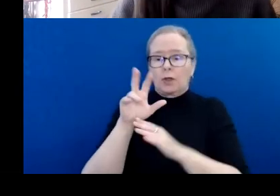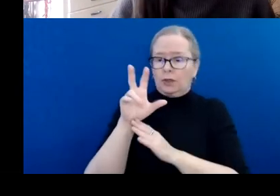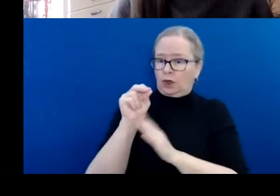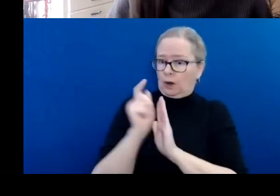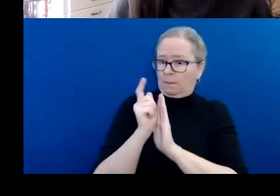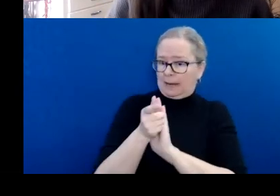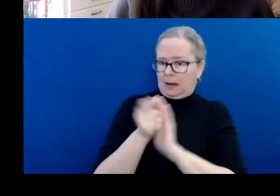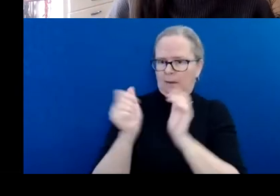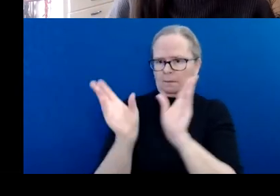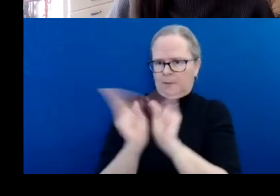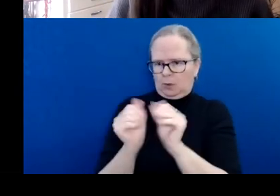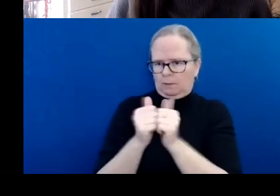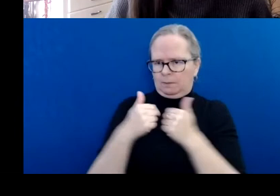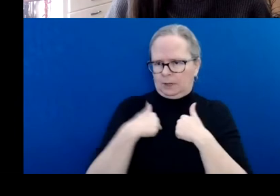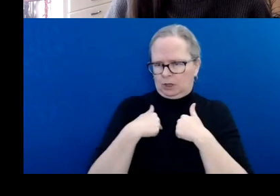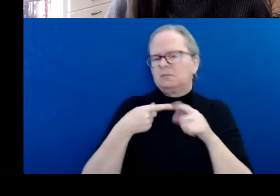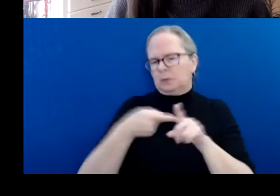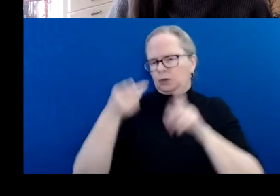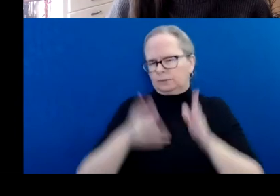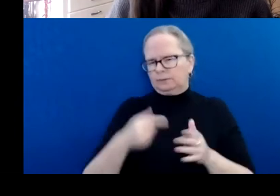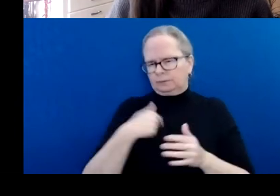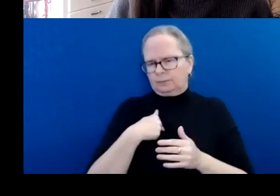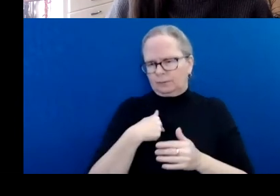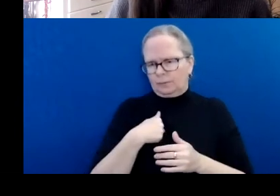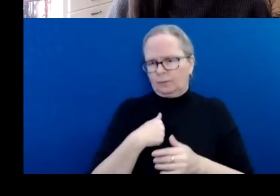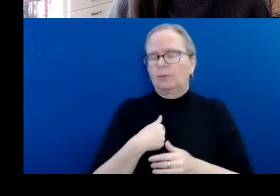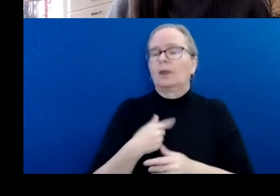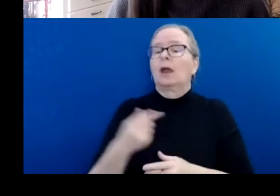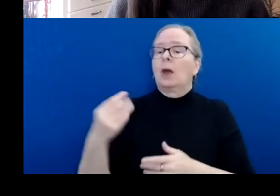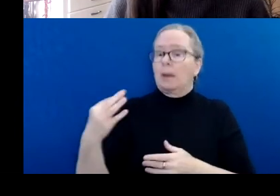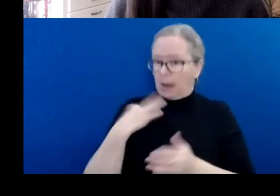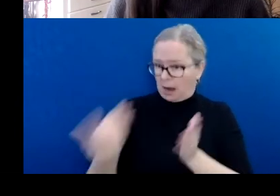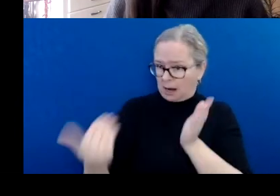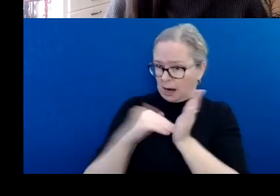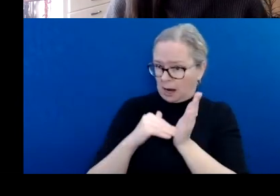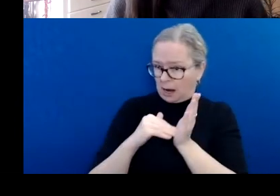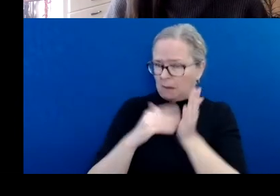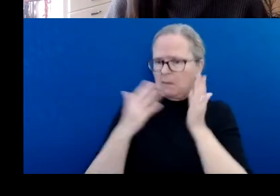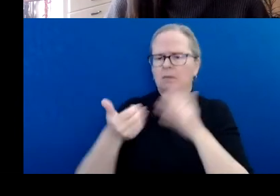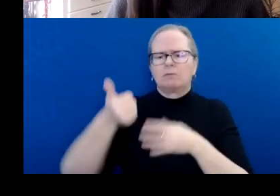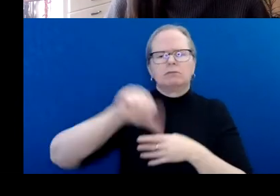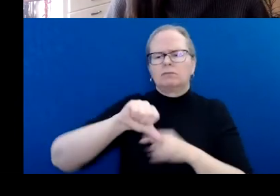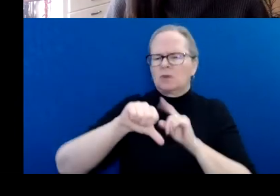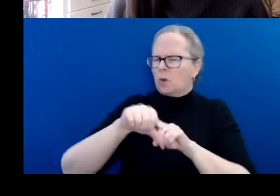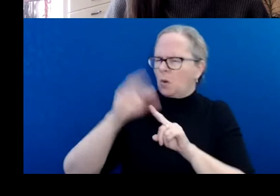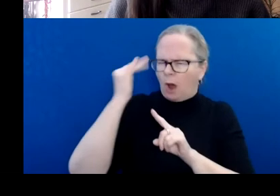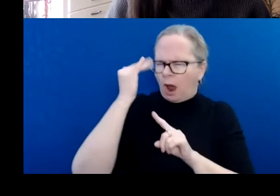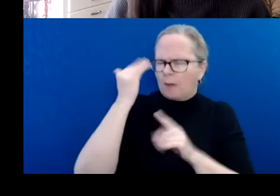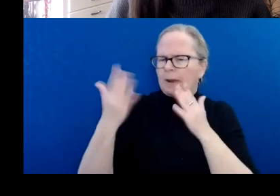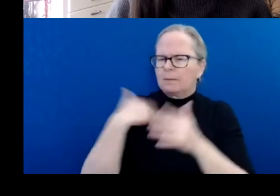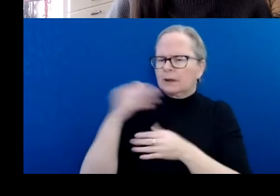before resubmitting, as there may be some important or helpful feedback to incorporate before reapplying.